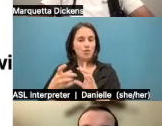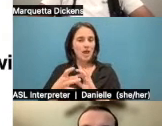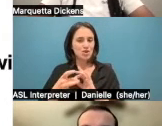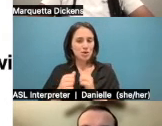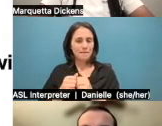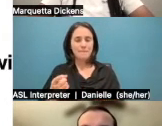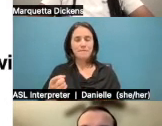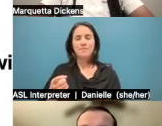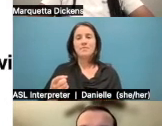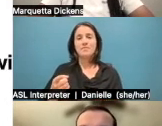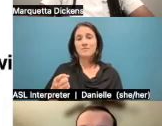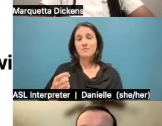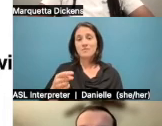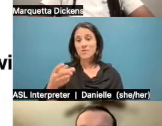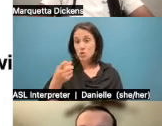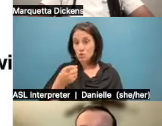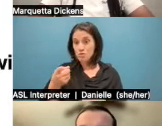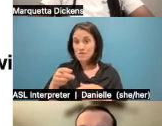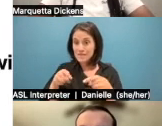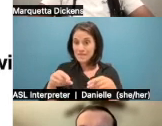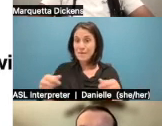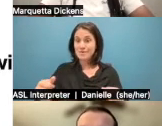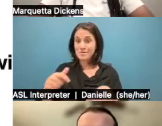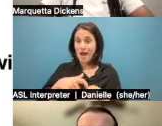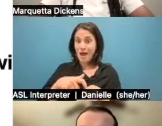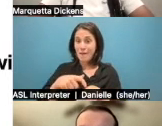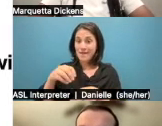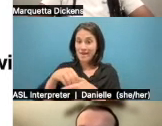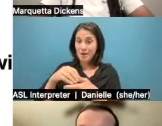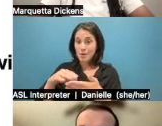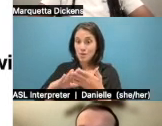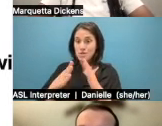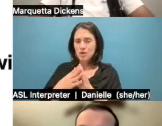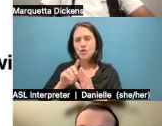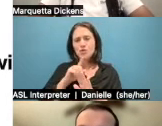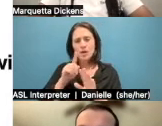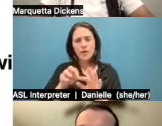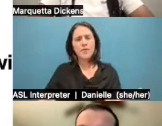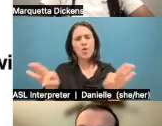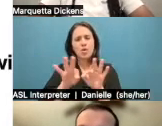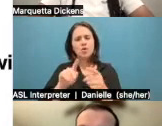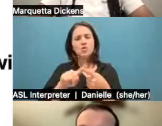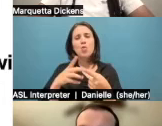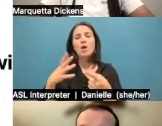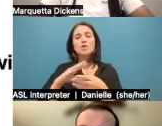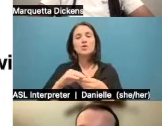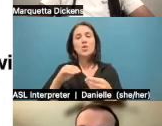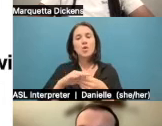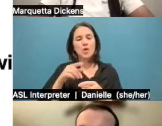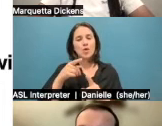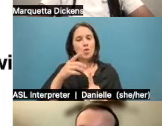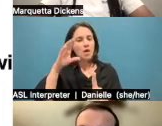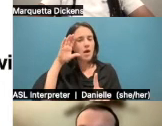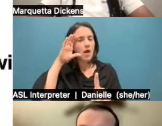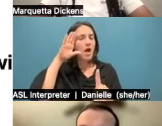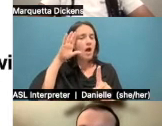community. It really, it really plays a part in the story that you're going to get, the enrichment of that